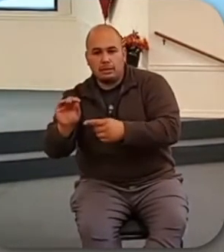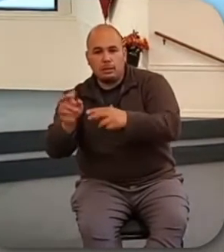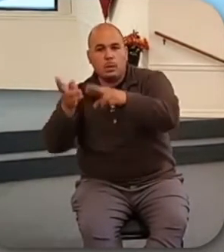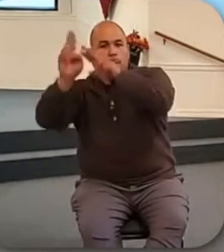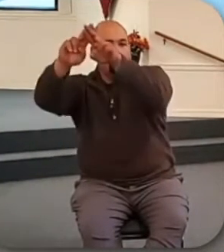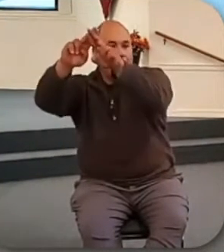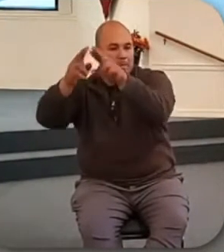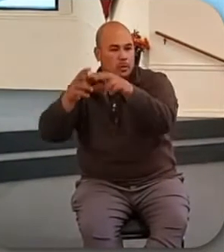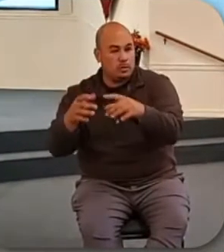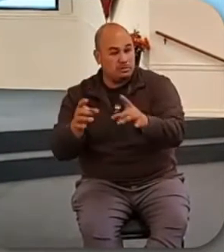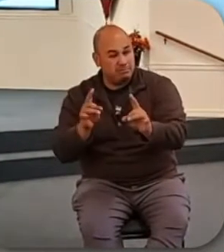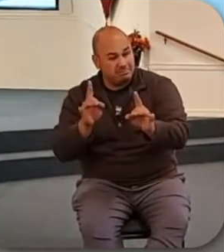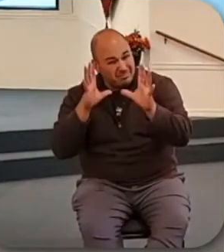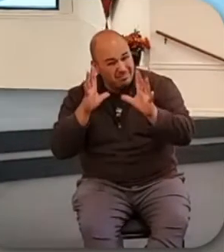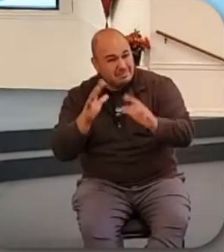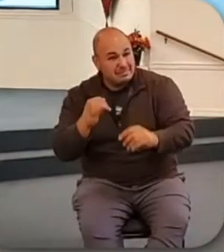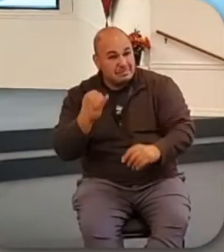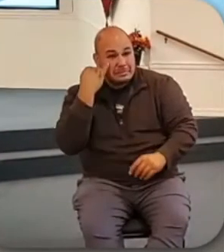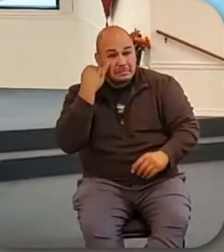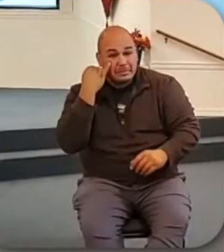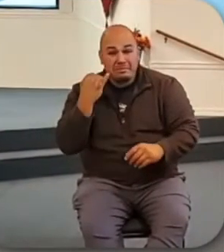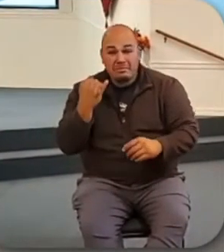What if that were to happen here?